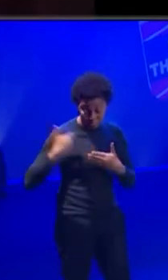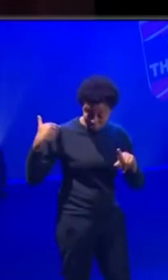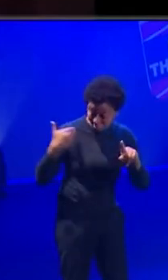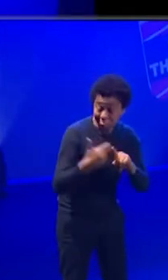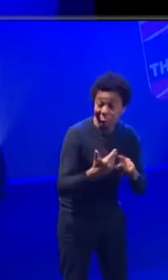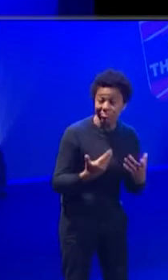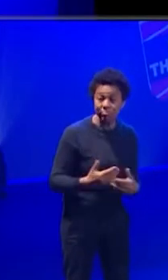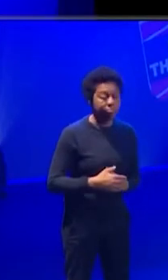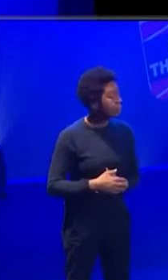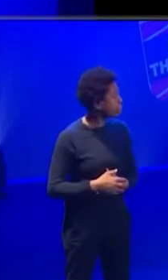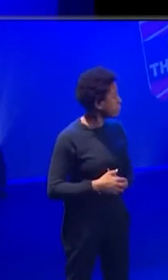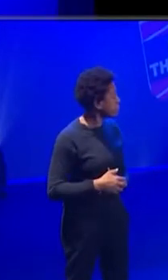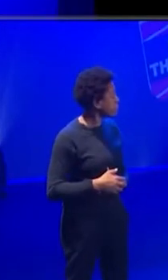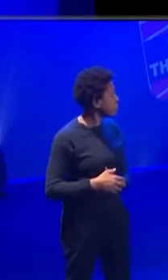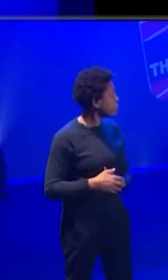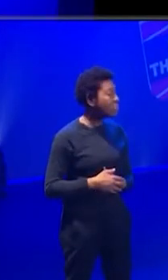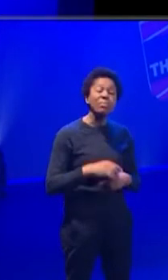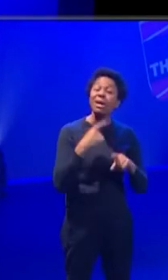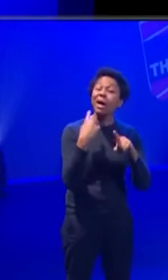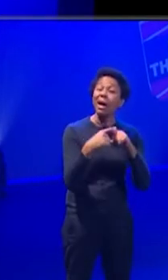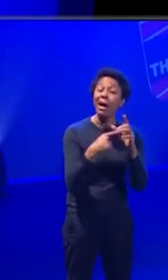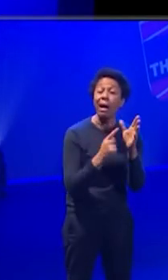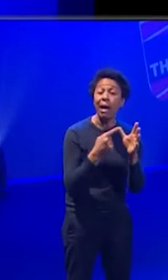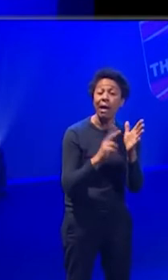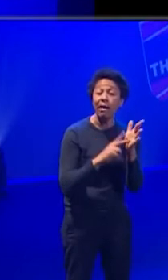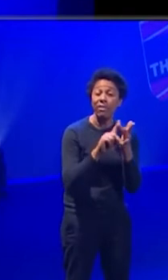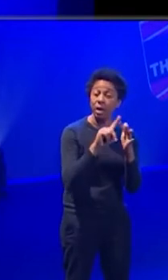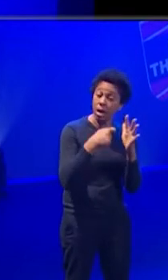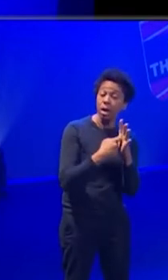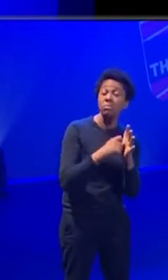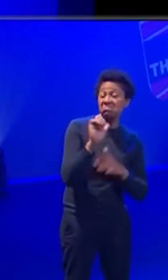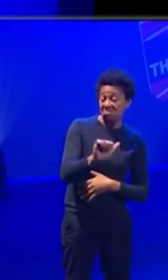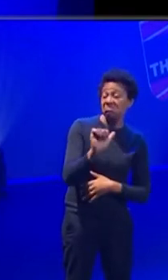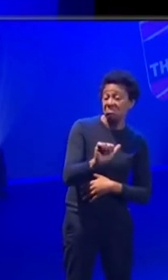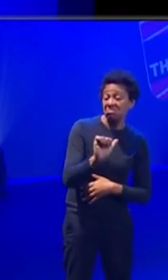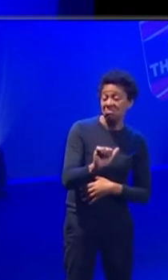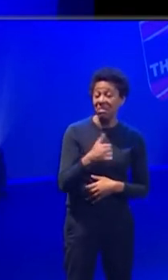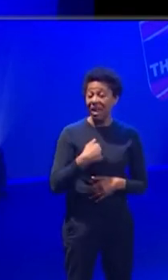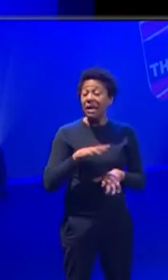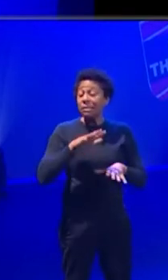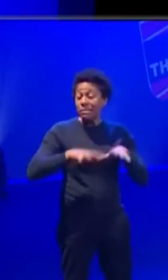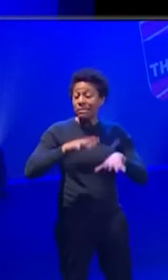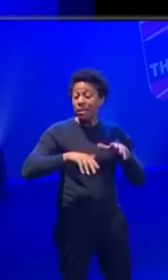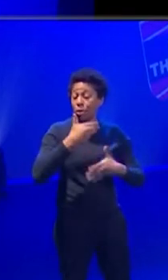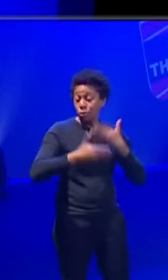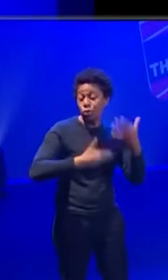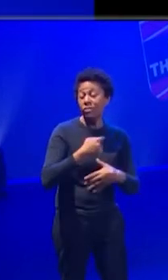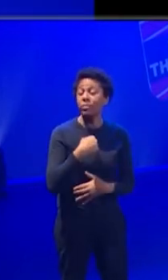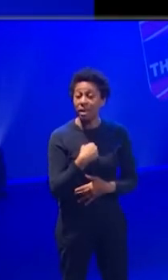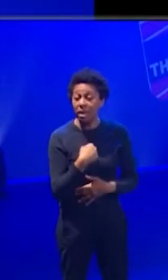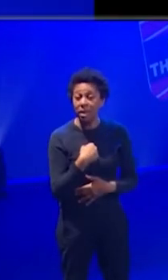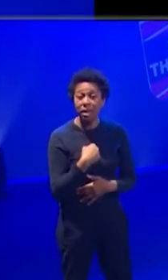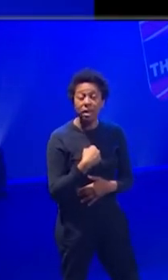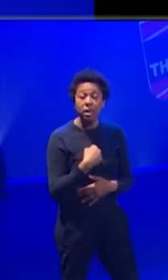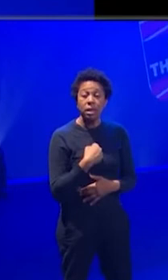Yeah, I sort of relate a lot to that sort of just doing the thing that makes you sort of scared or like that's a challenge. I think